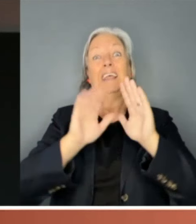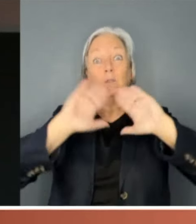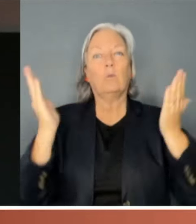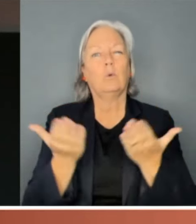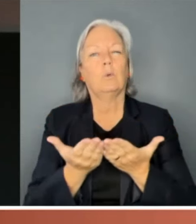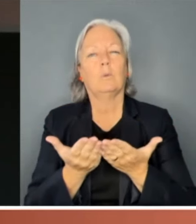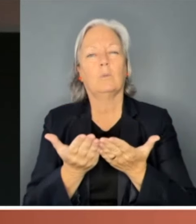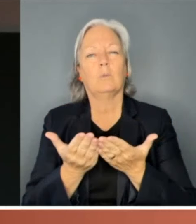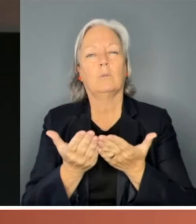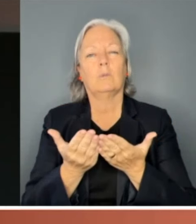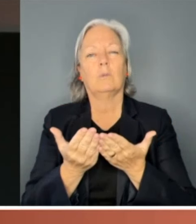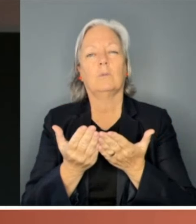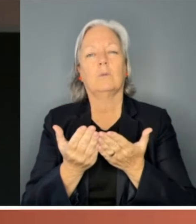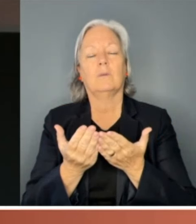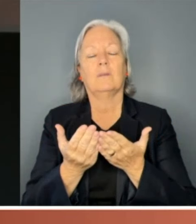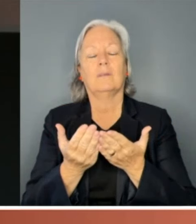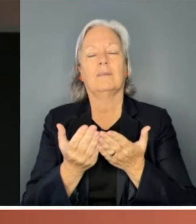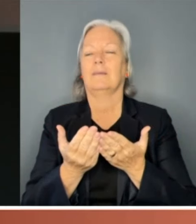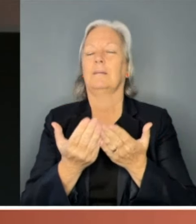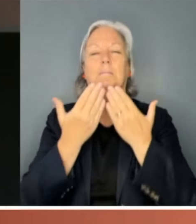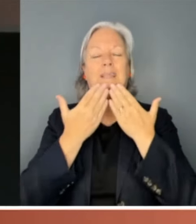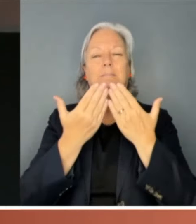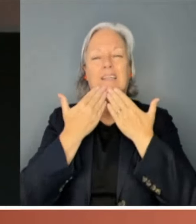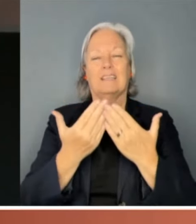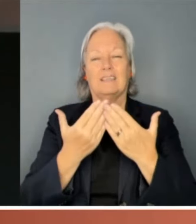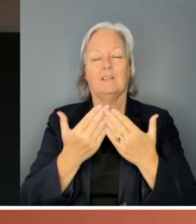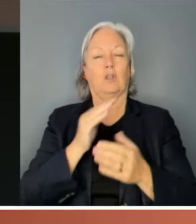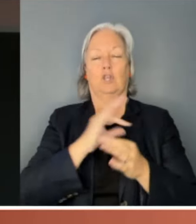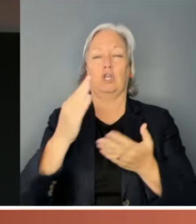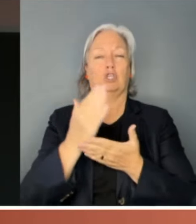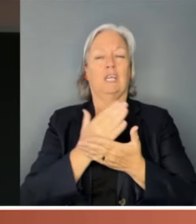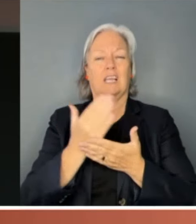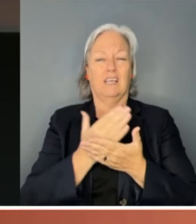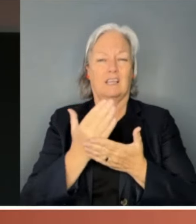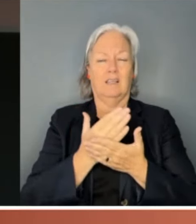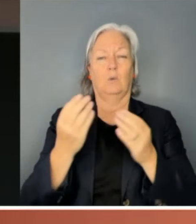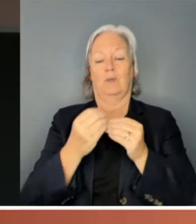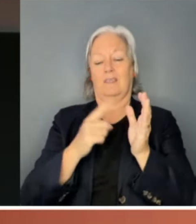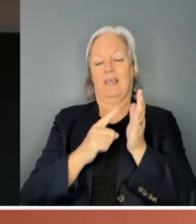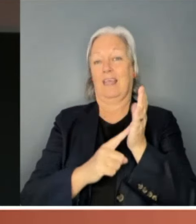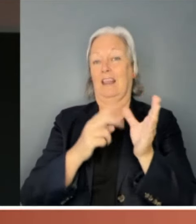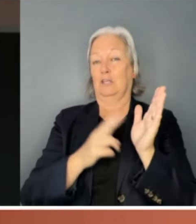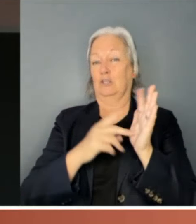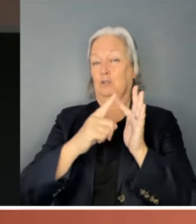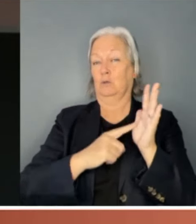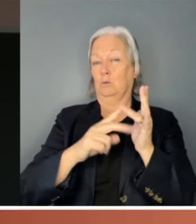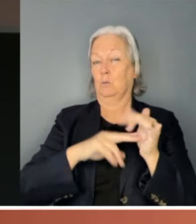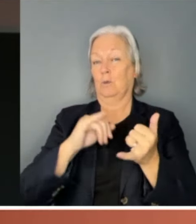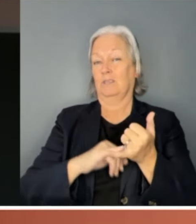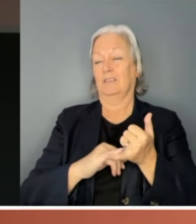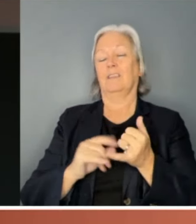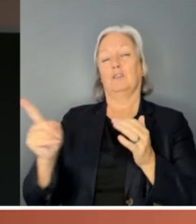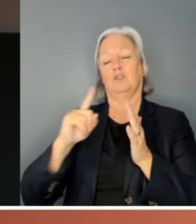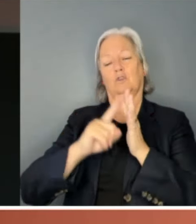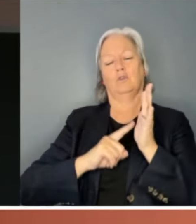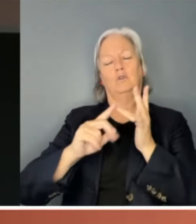But please, do not share that latest milestone with Alan Jones. Jones was apoplectic